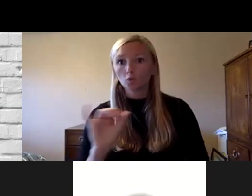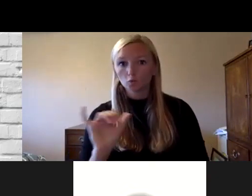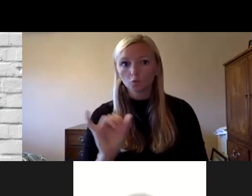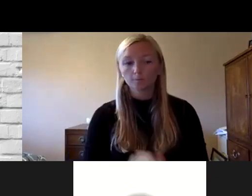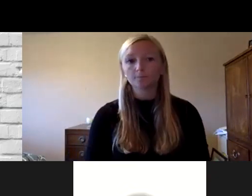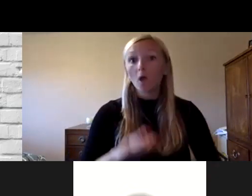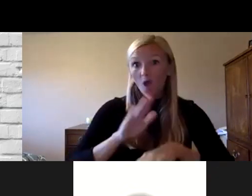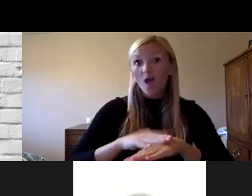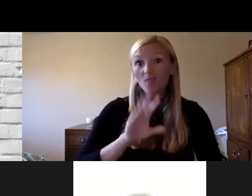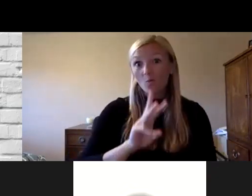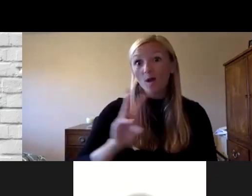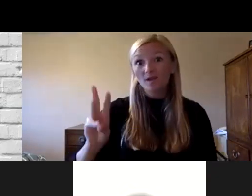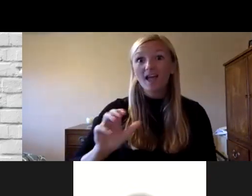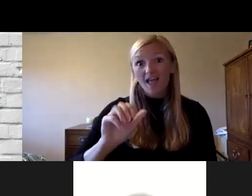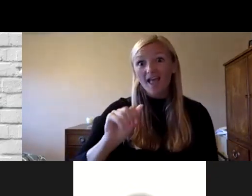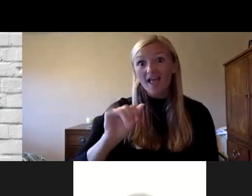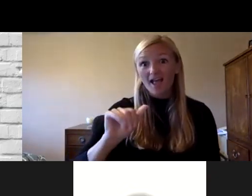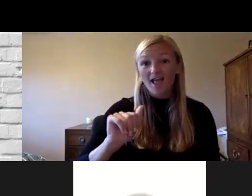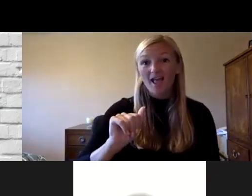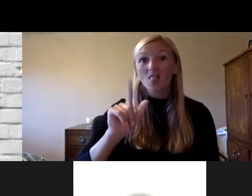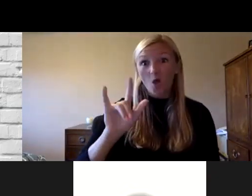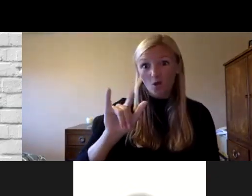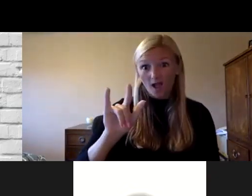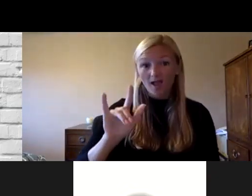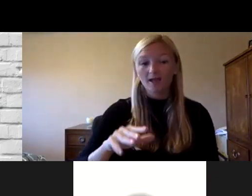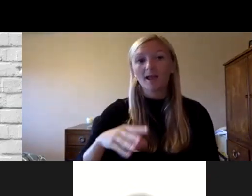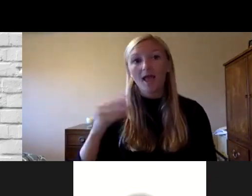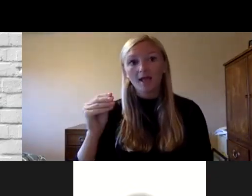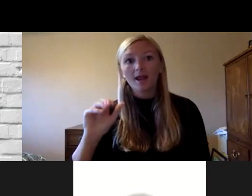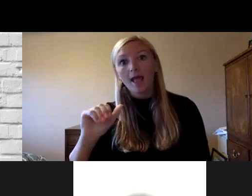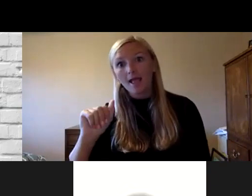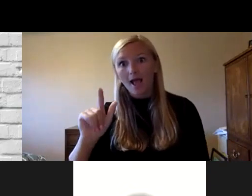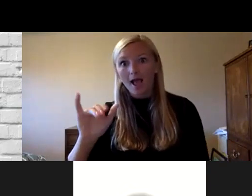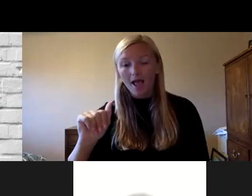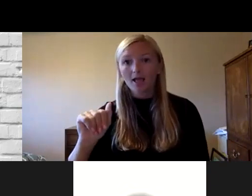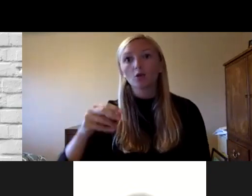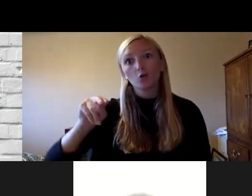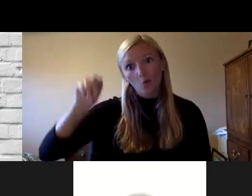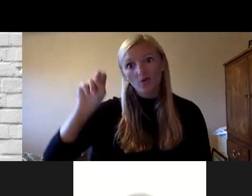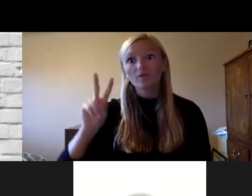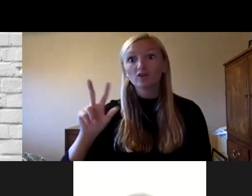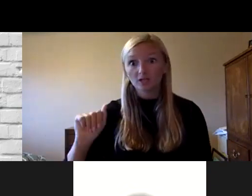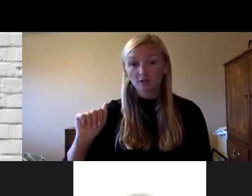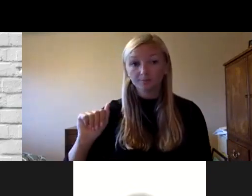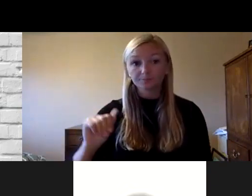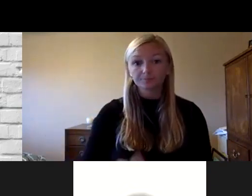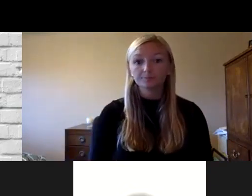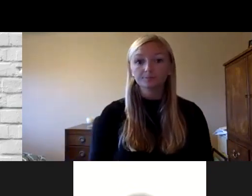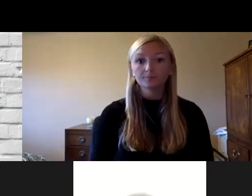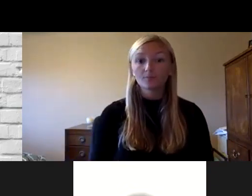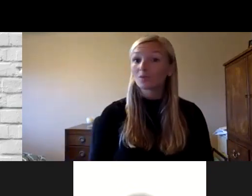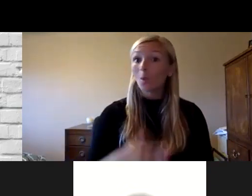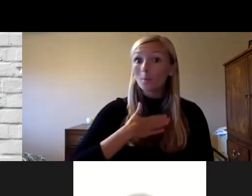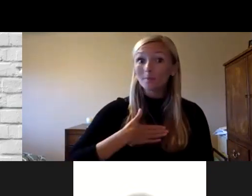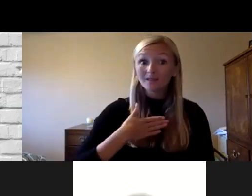websites in ai long island nasa bolsis and also ai northern virginia so please uh tracy